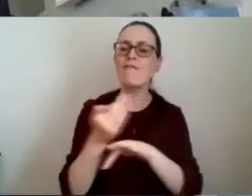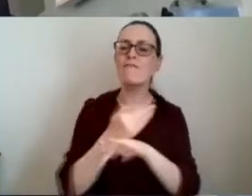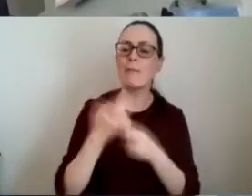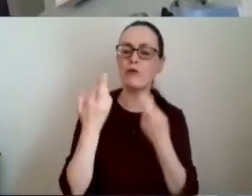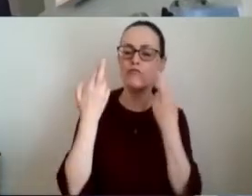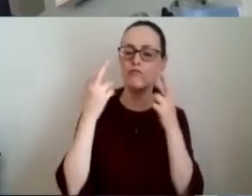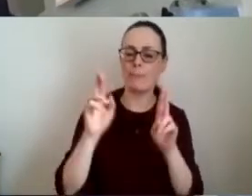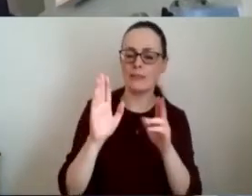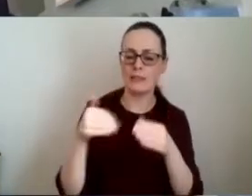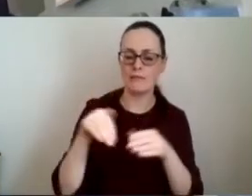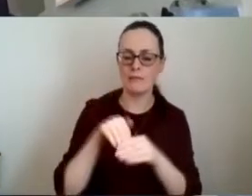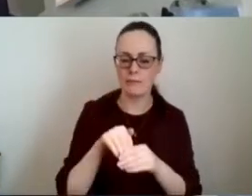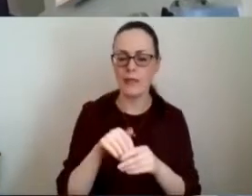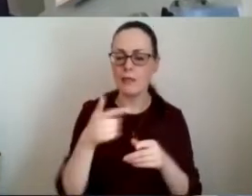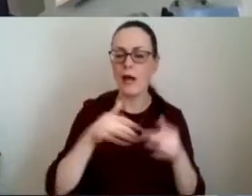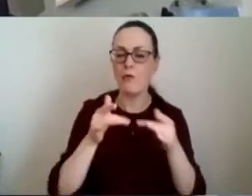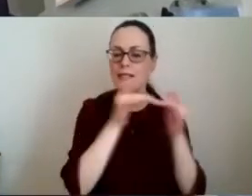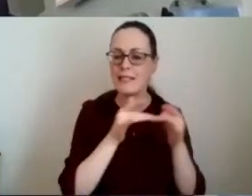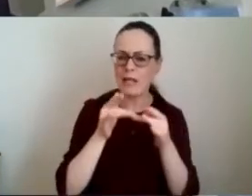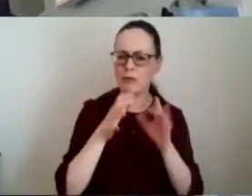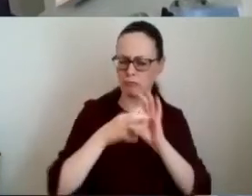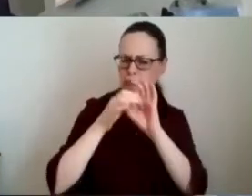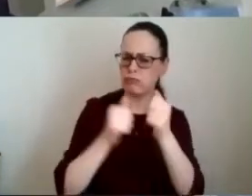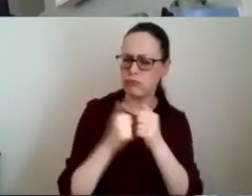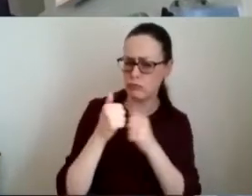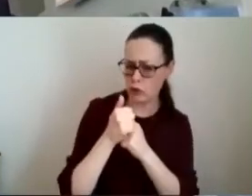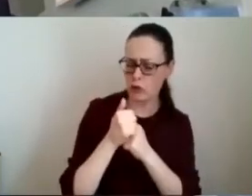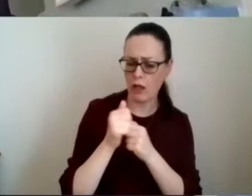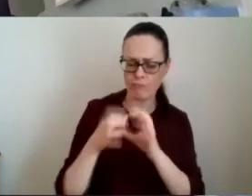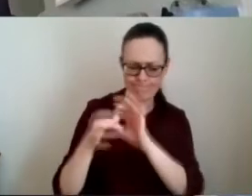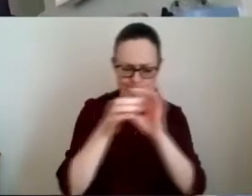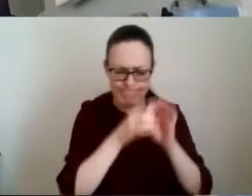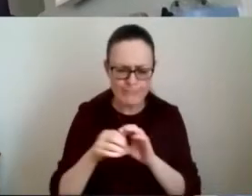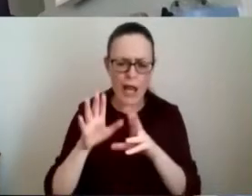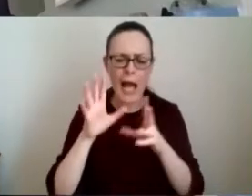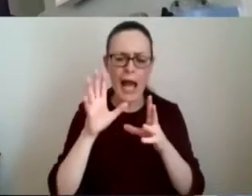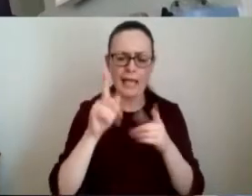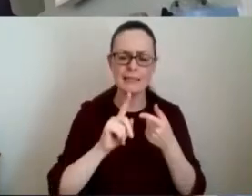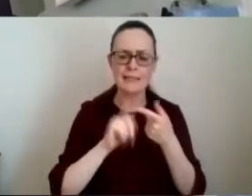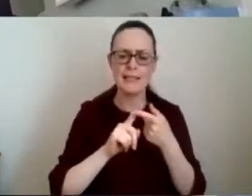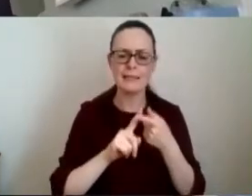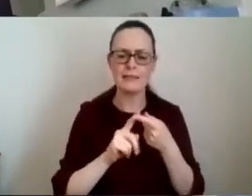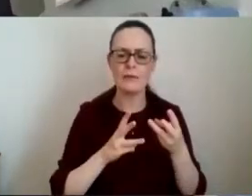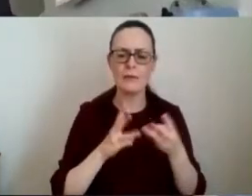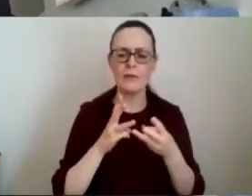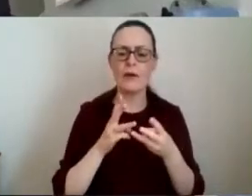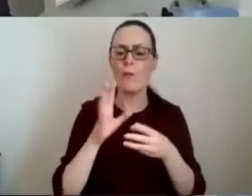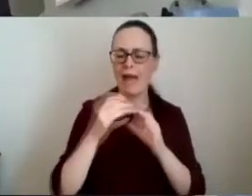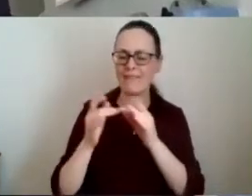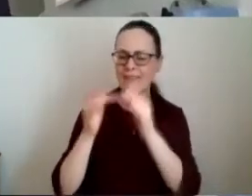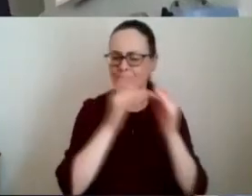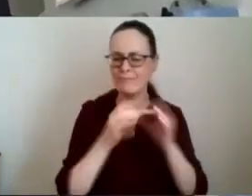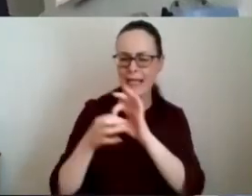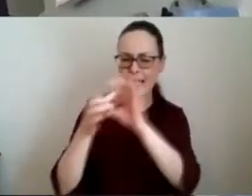central our network is a cooperative structure that operates on soft power alone it is an interconnected group